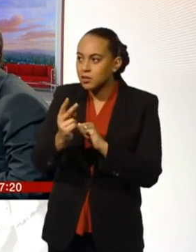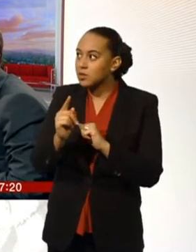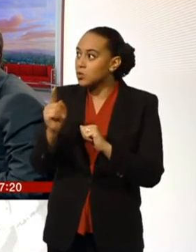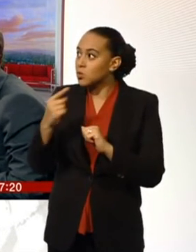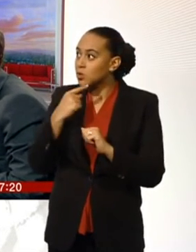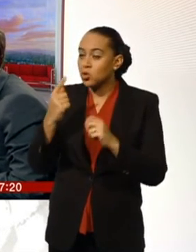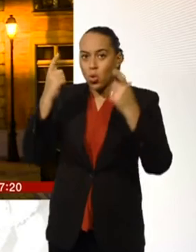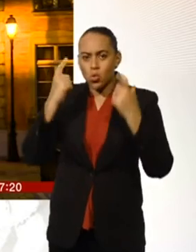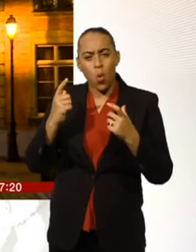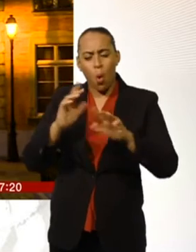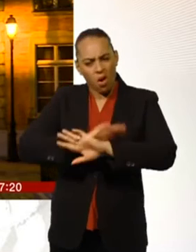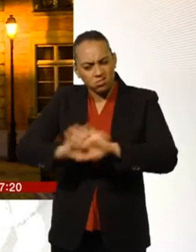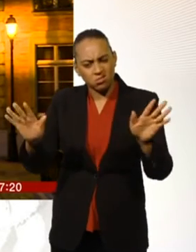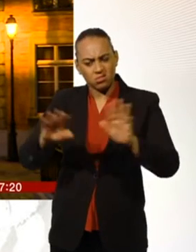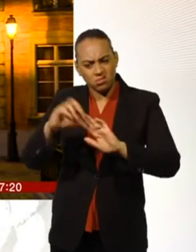all, are you?